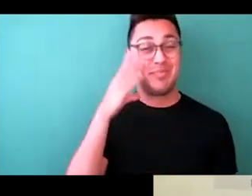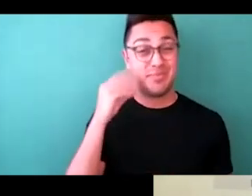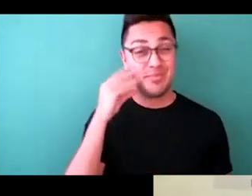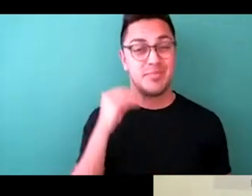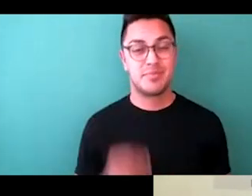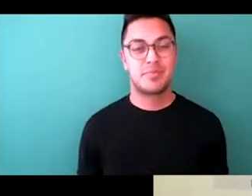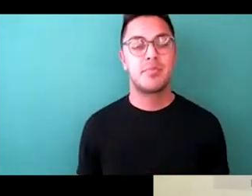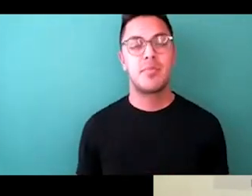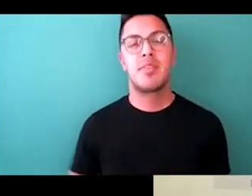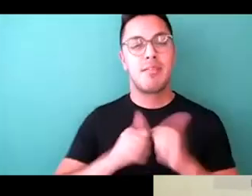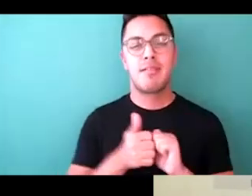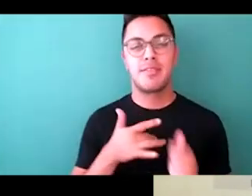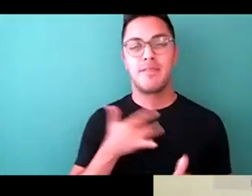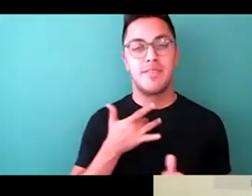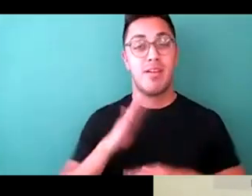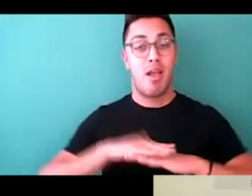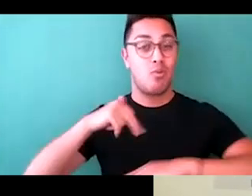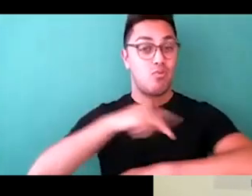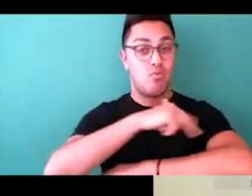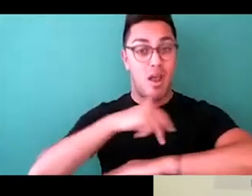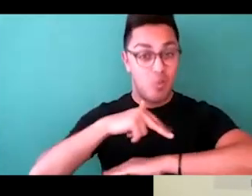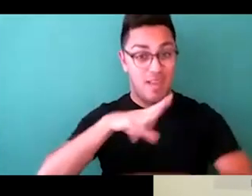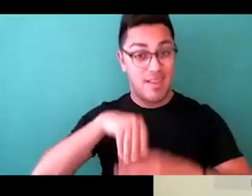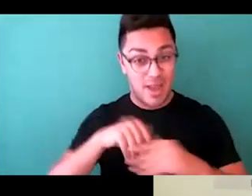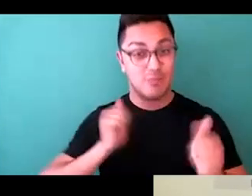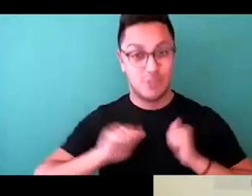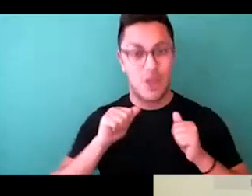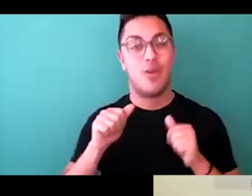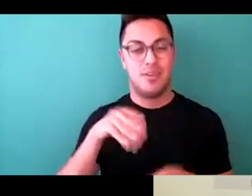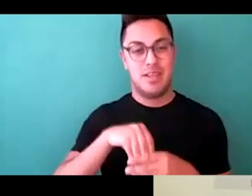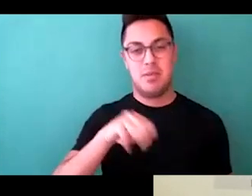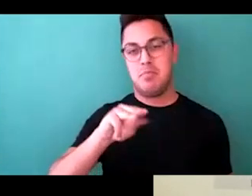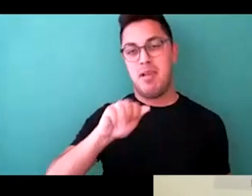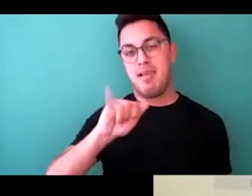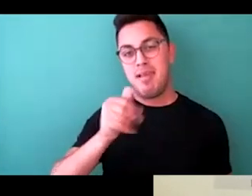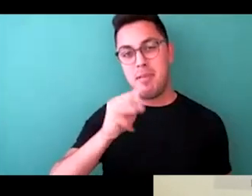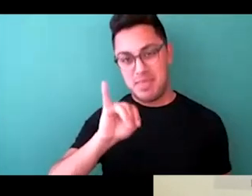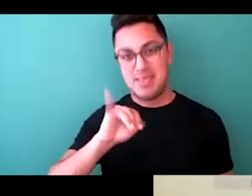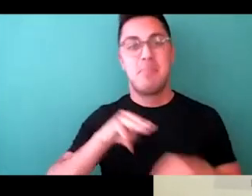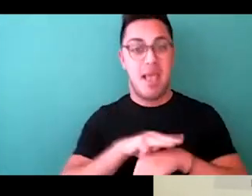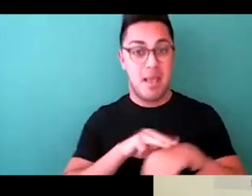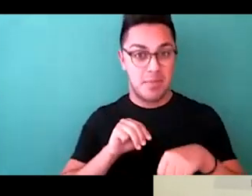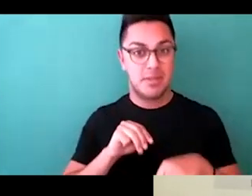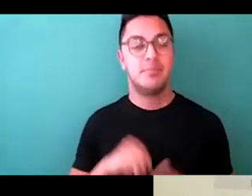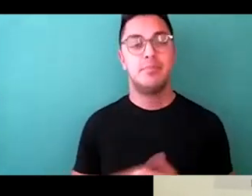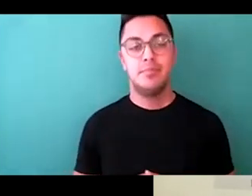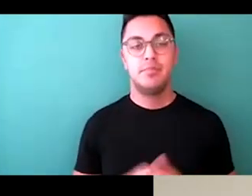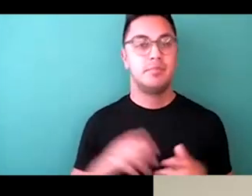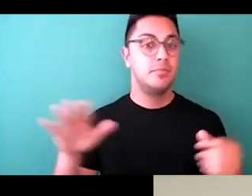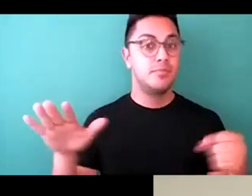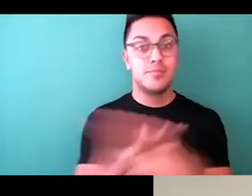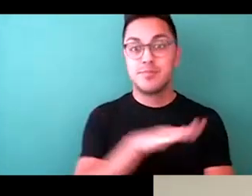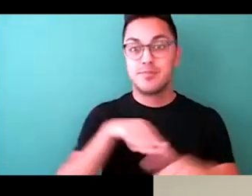be on a runway when you were in the show in Miami for Runway of Dreams that was completely accessible?